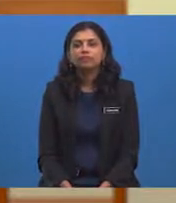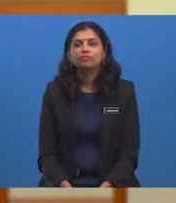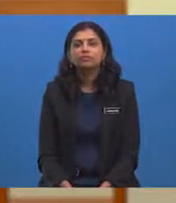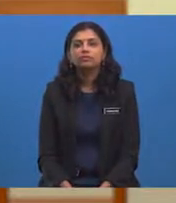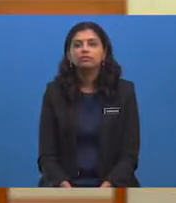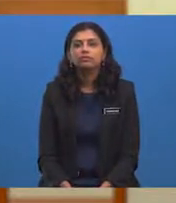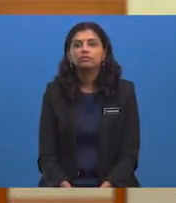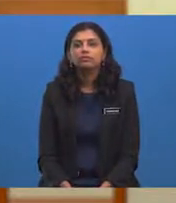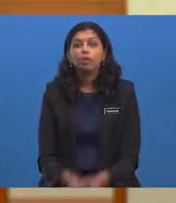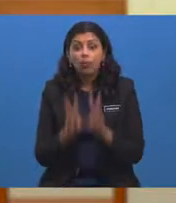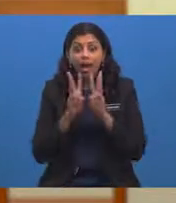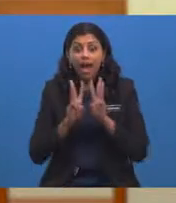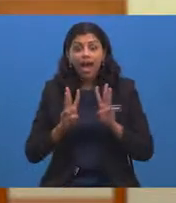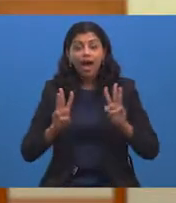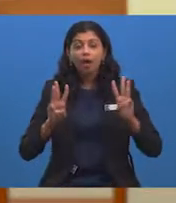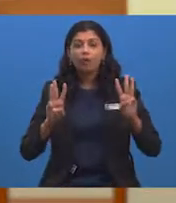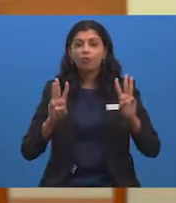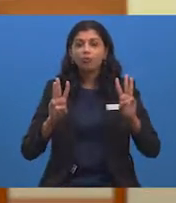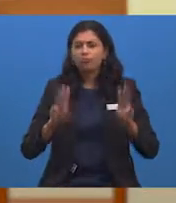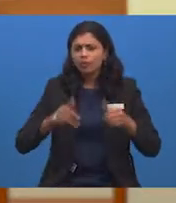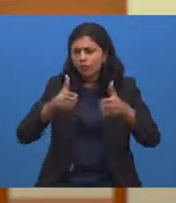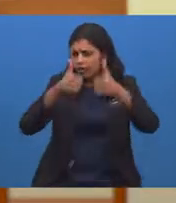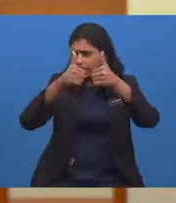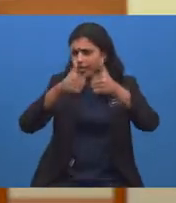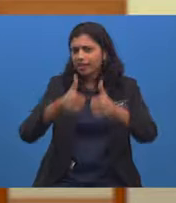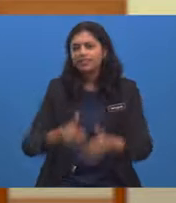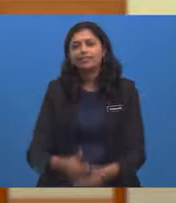Wow! That sounds fantastic!